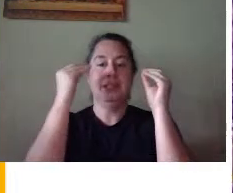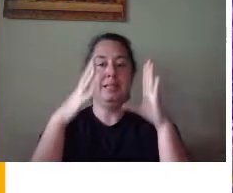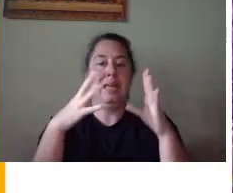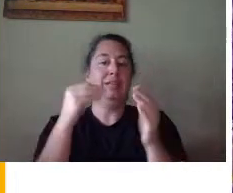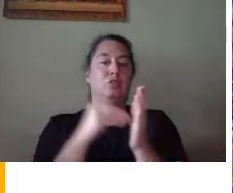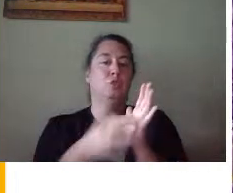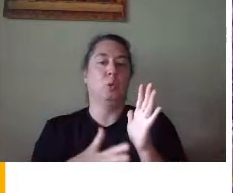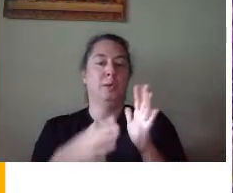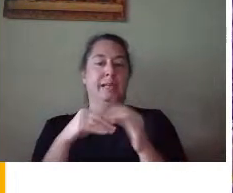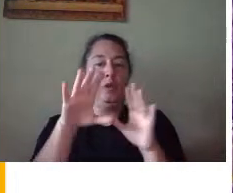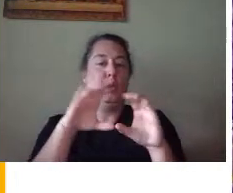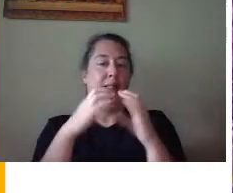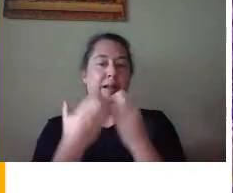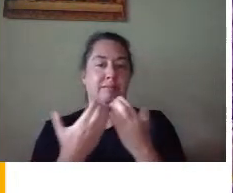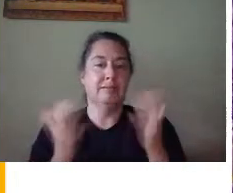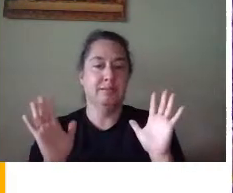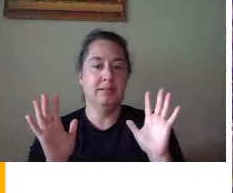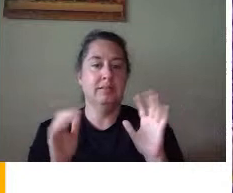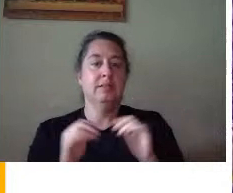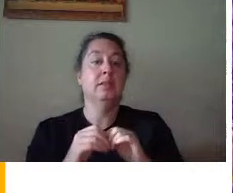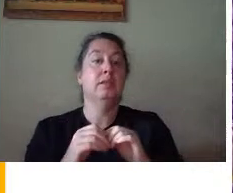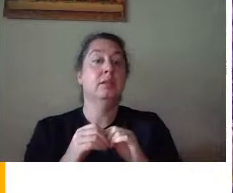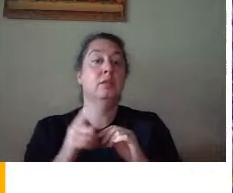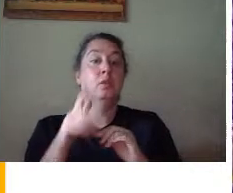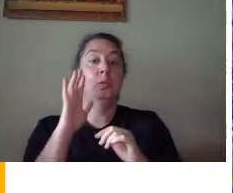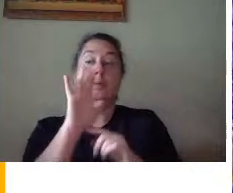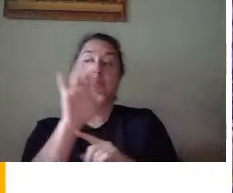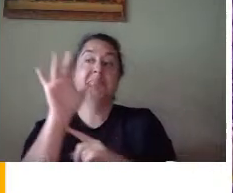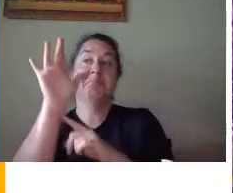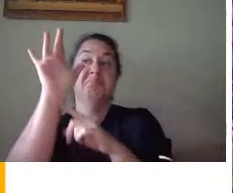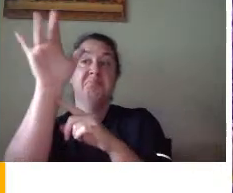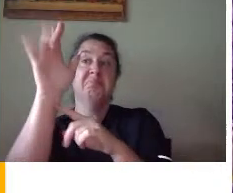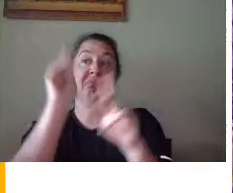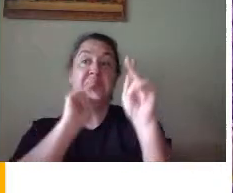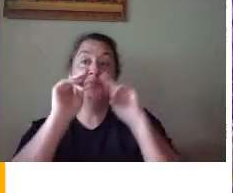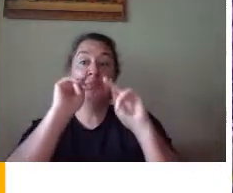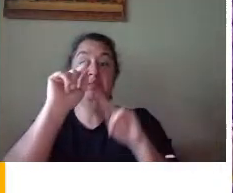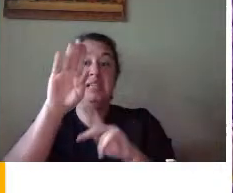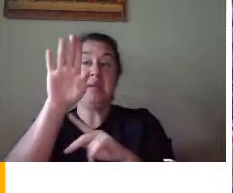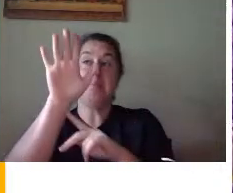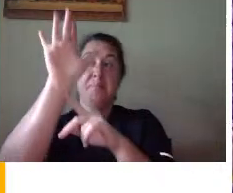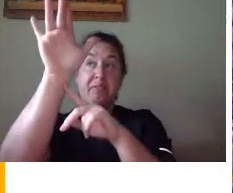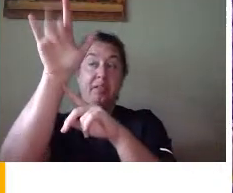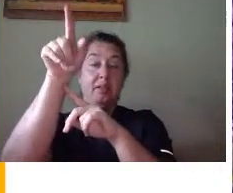students in your class. What you'll do is you'll come over and click on the people tab at the top.